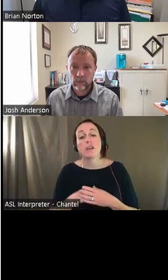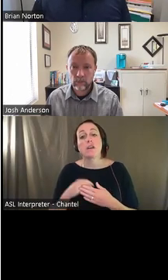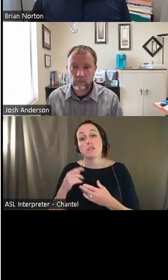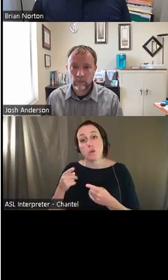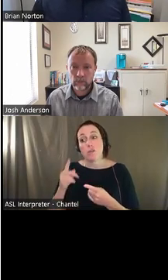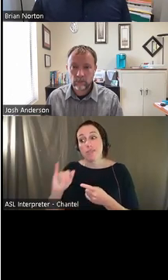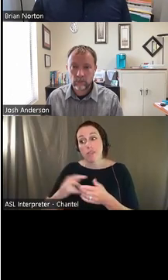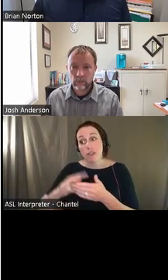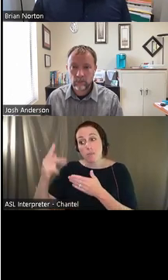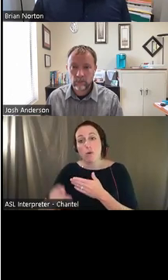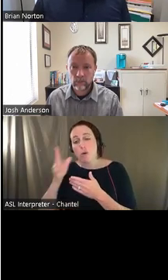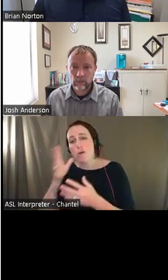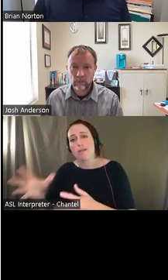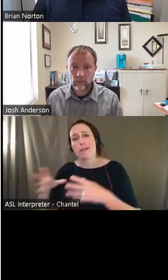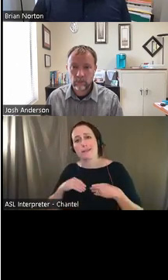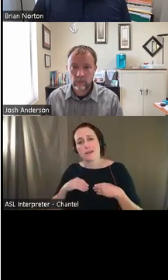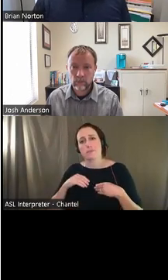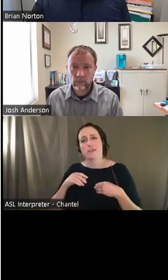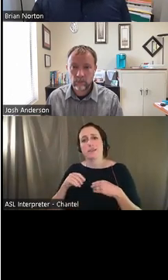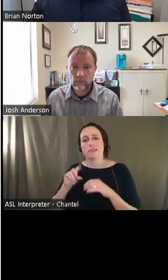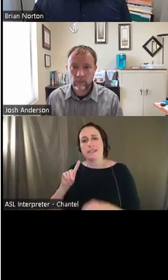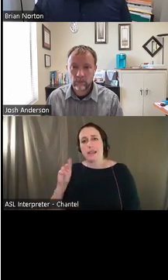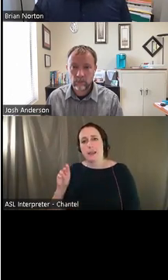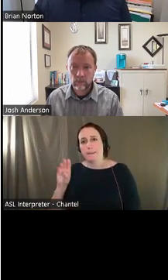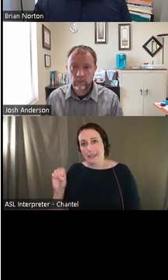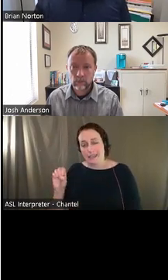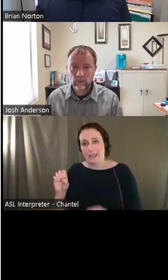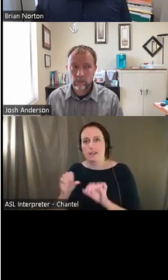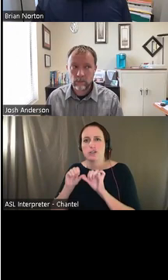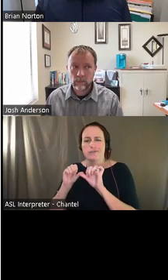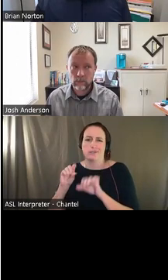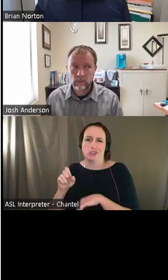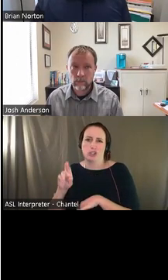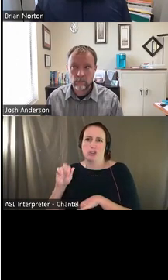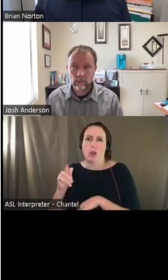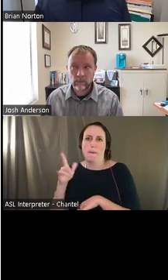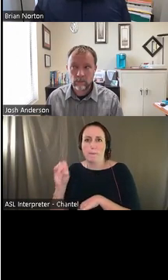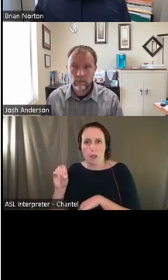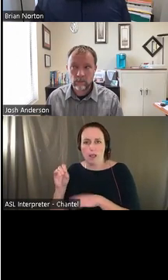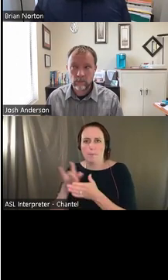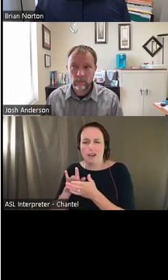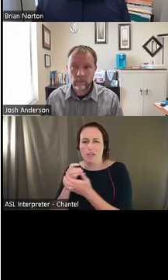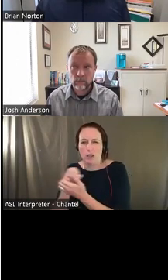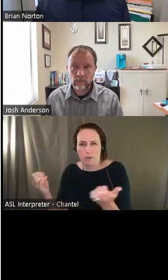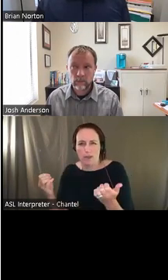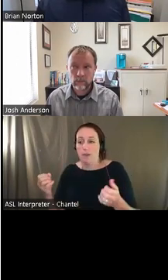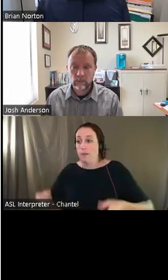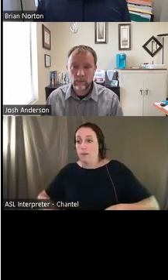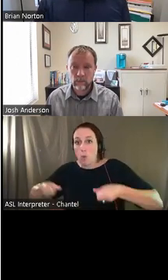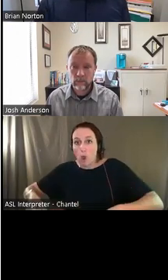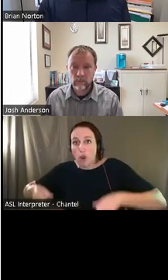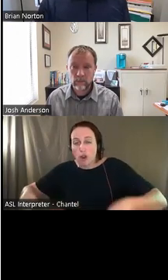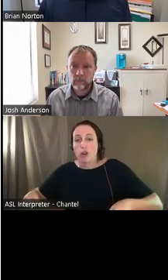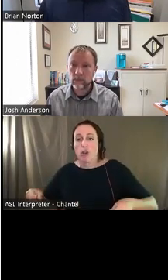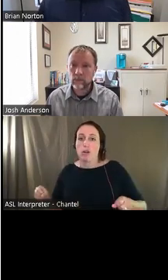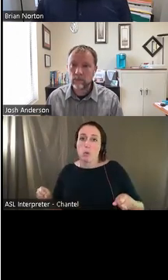you know, DME, um, wheelchairs, canes, crutches, walkers, all sorts of different assistive devices and technologies. Uh, we